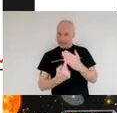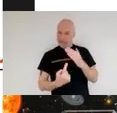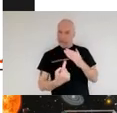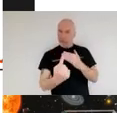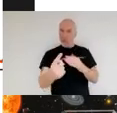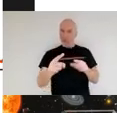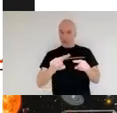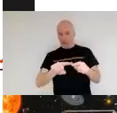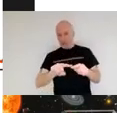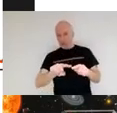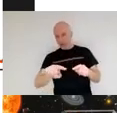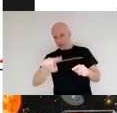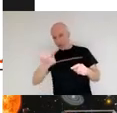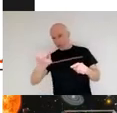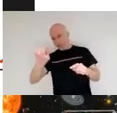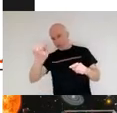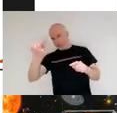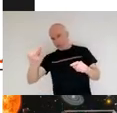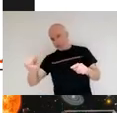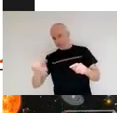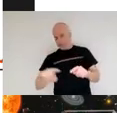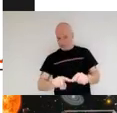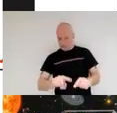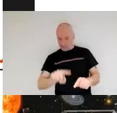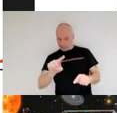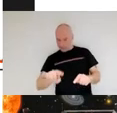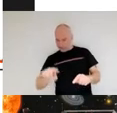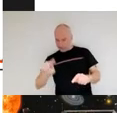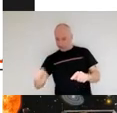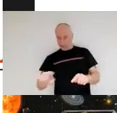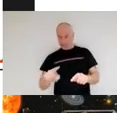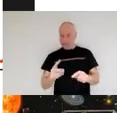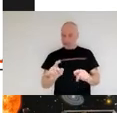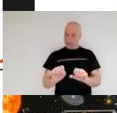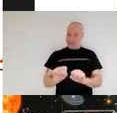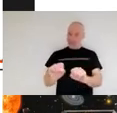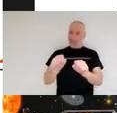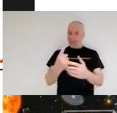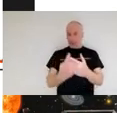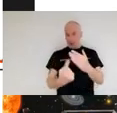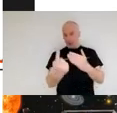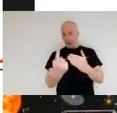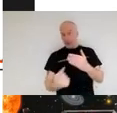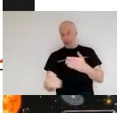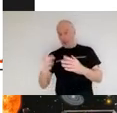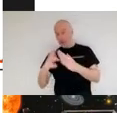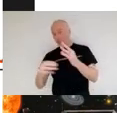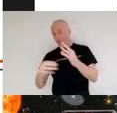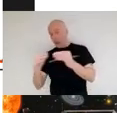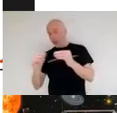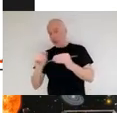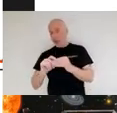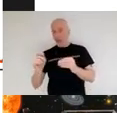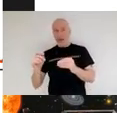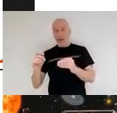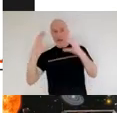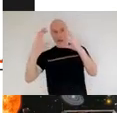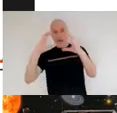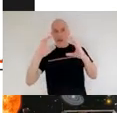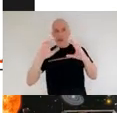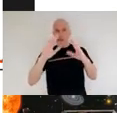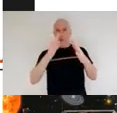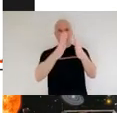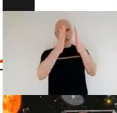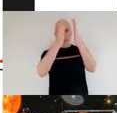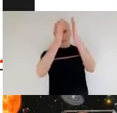this is what web is going to be doing it's going to be scanning the skies it's going to be focusing on the objects that particular scientists